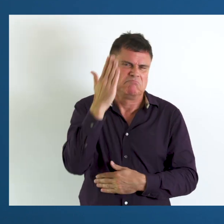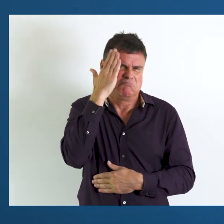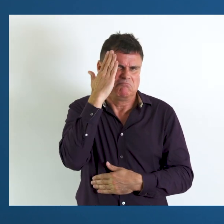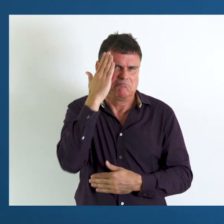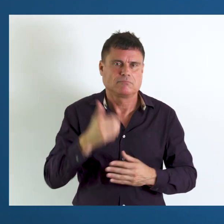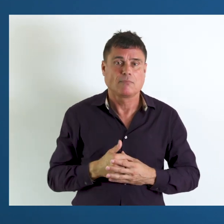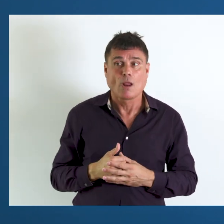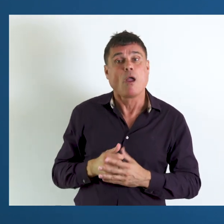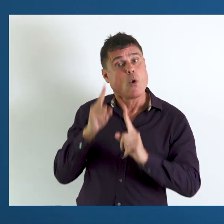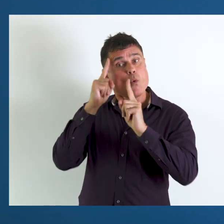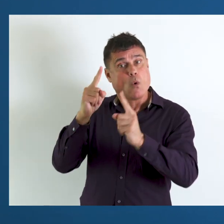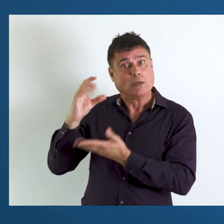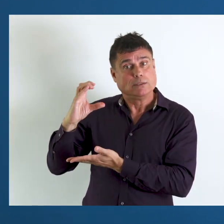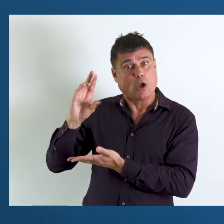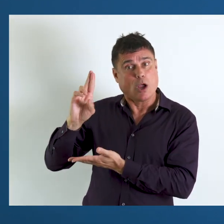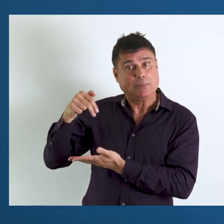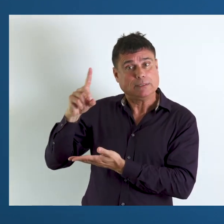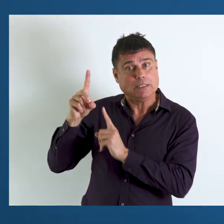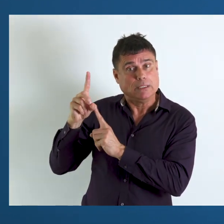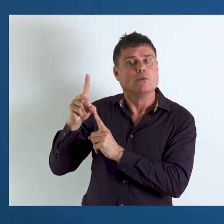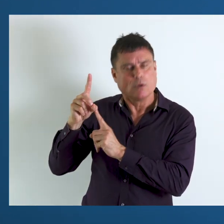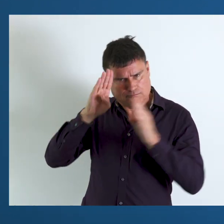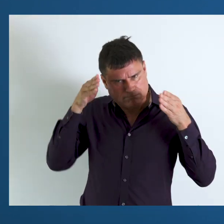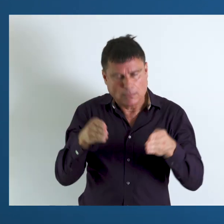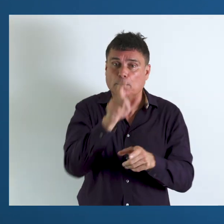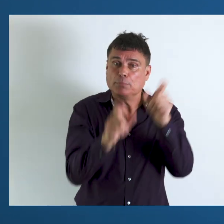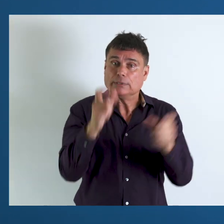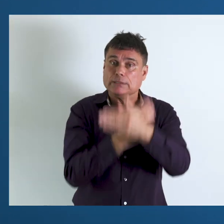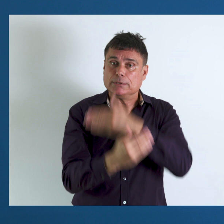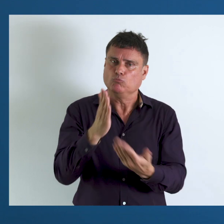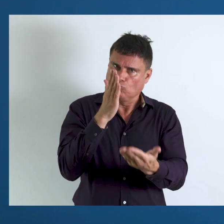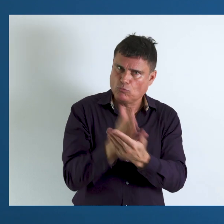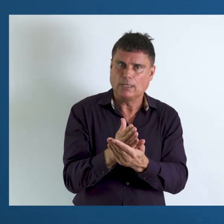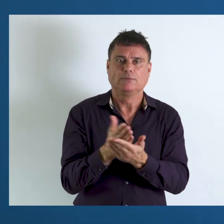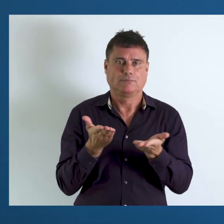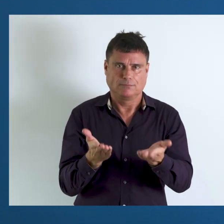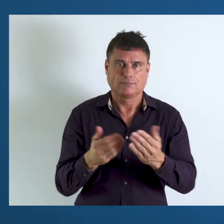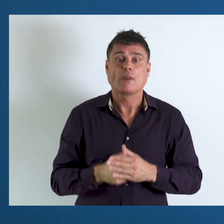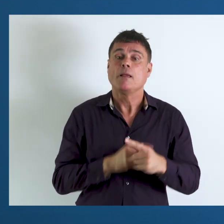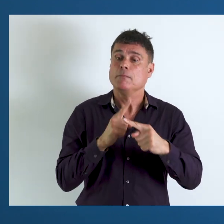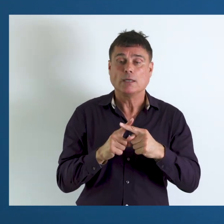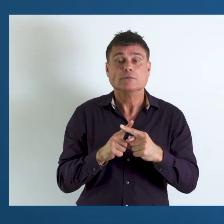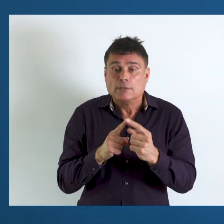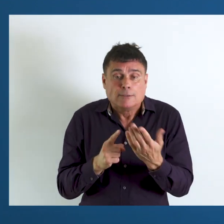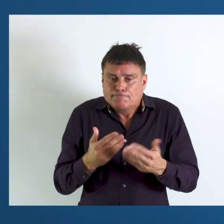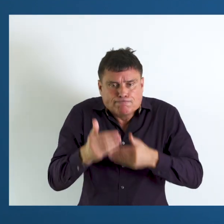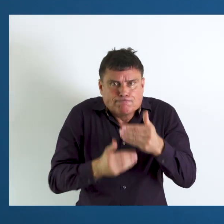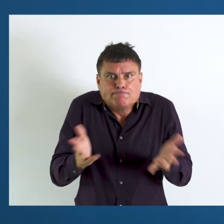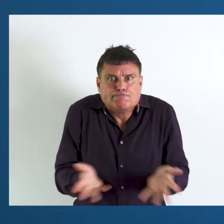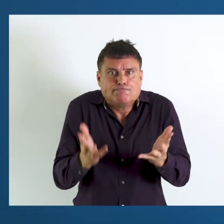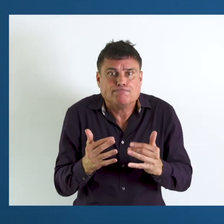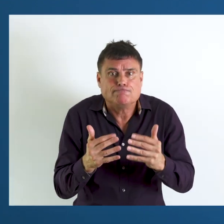with. The objectives of the UN CRPD, that Convention on the Rights of Persons with Disabilities, and the Sustainable Development Goals,